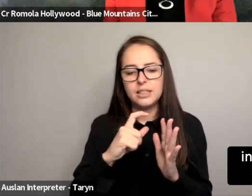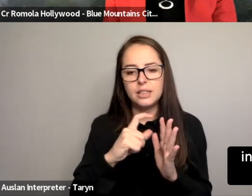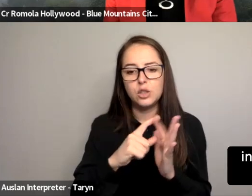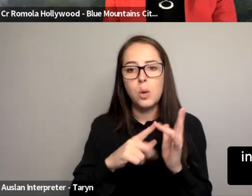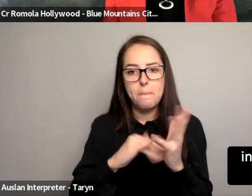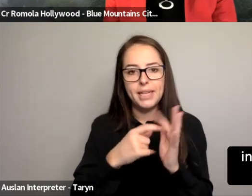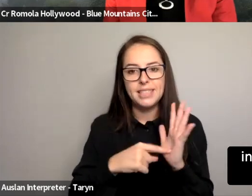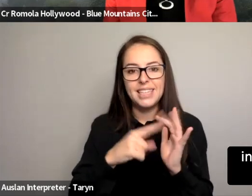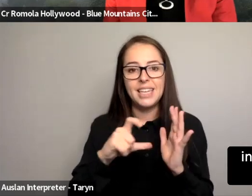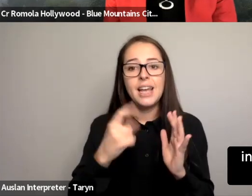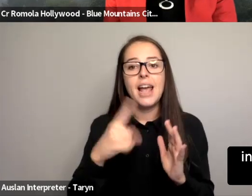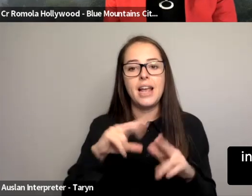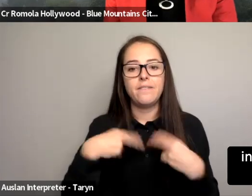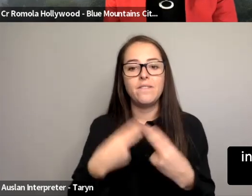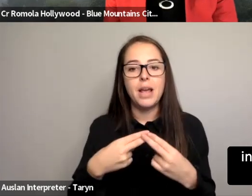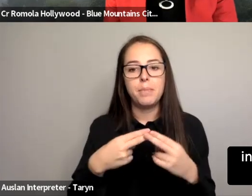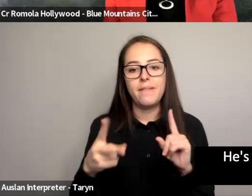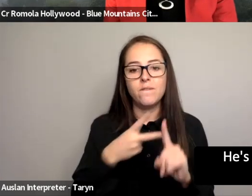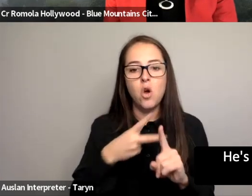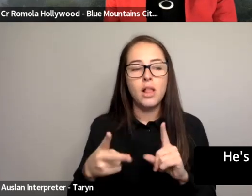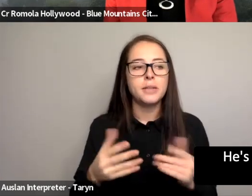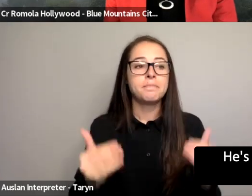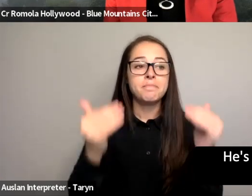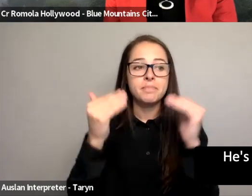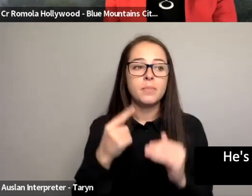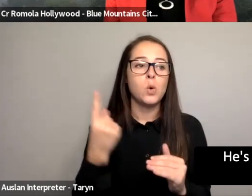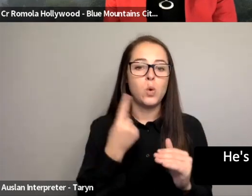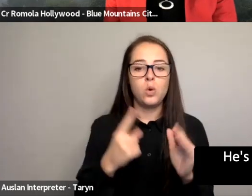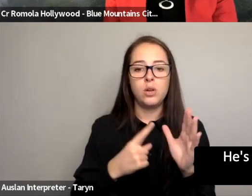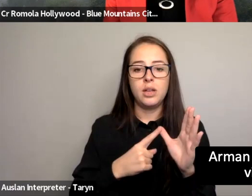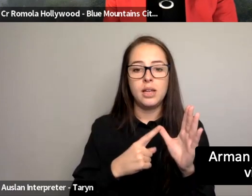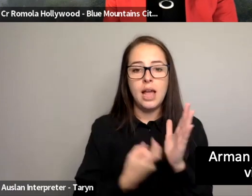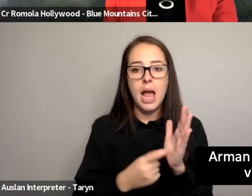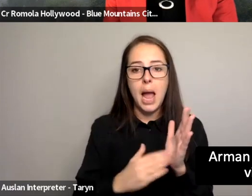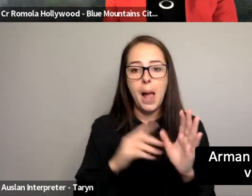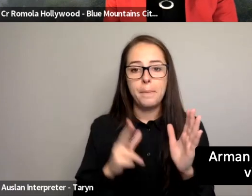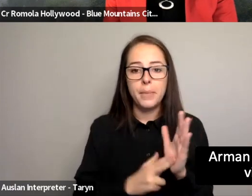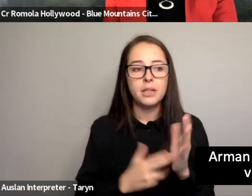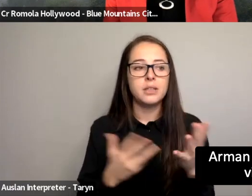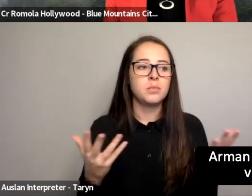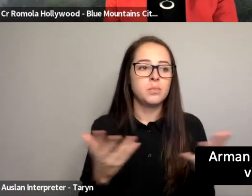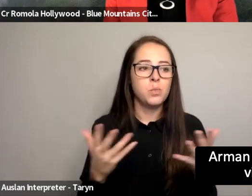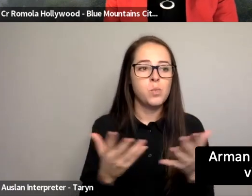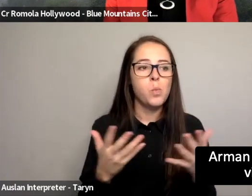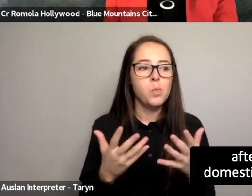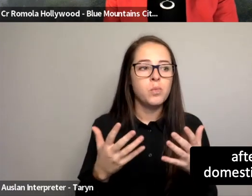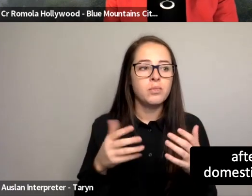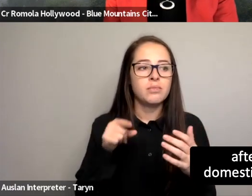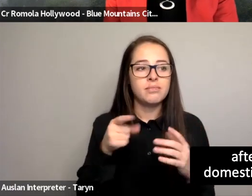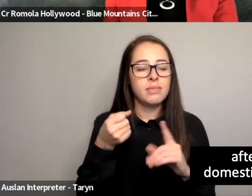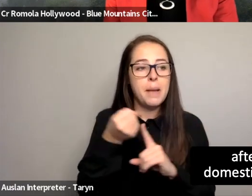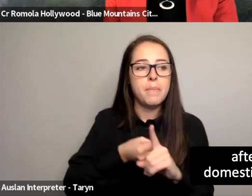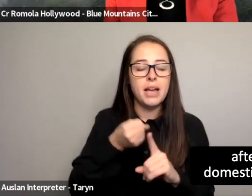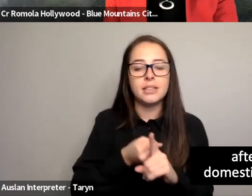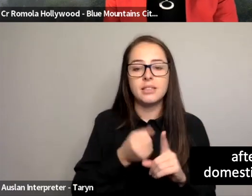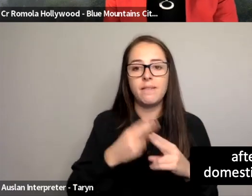mayor in the city of Adelaide in South Australia. He's also an ambassador for Our Watch. Arman became an anti-domestic violence campaigner after losing